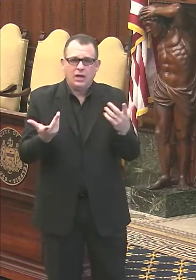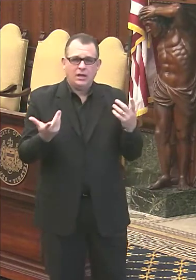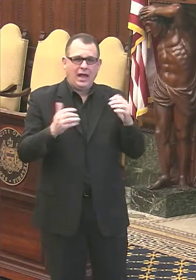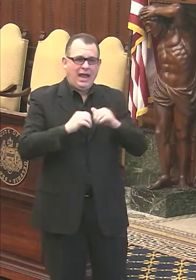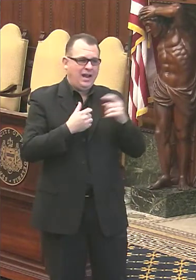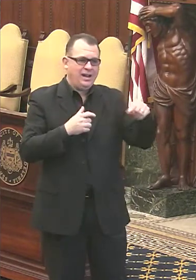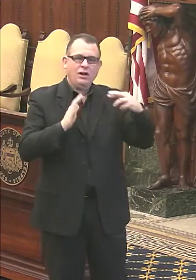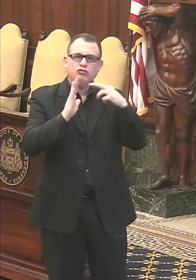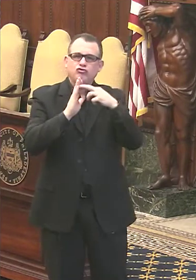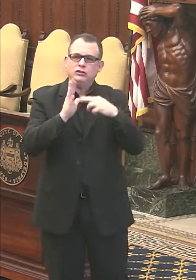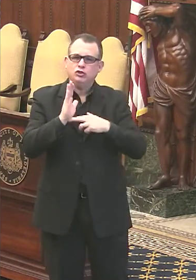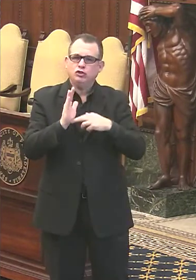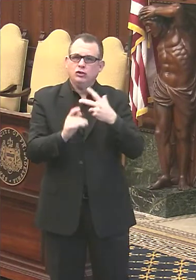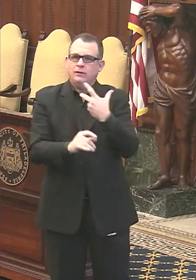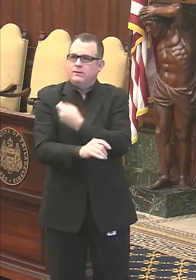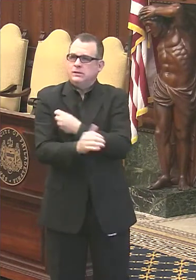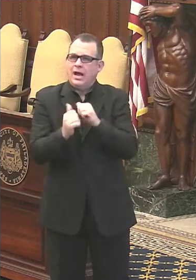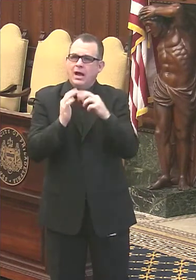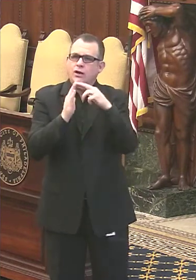vaccine?